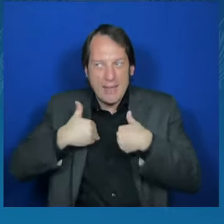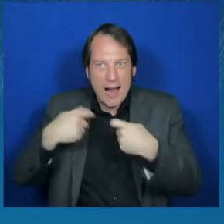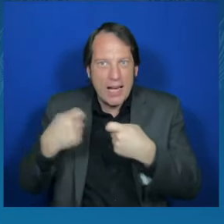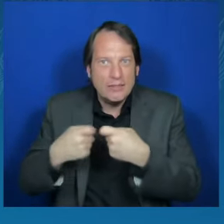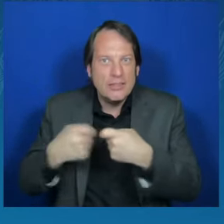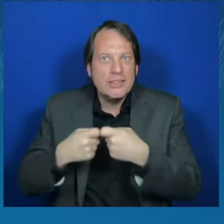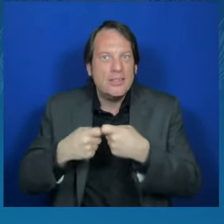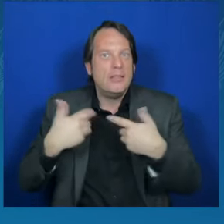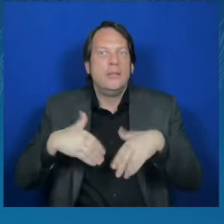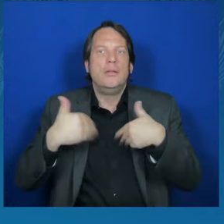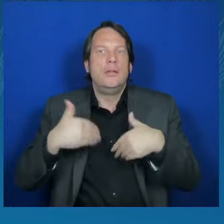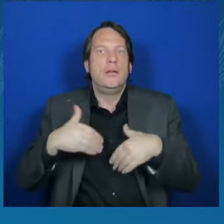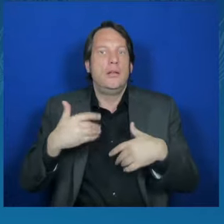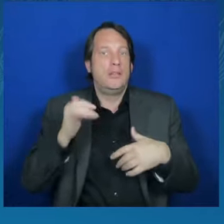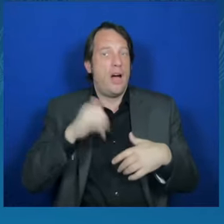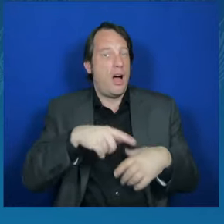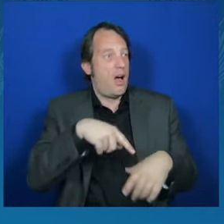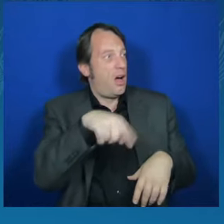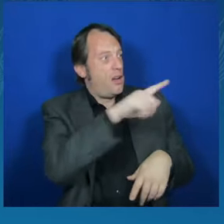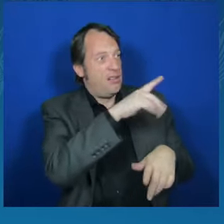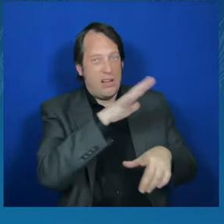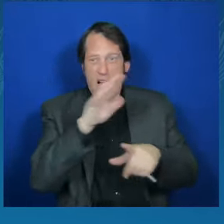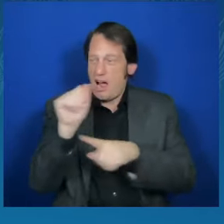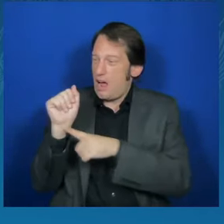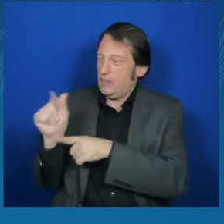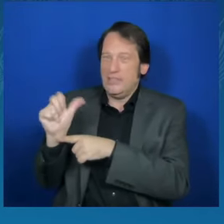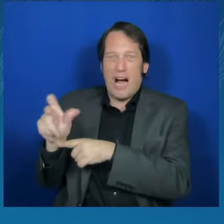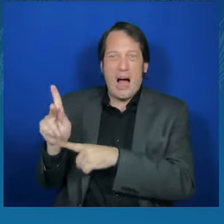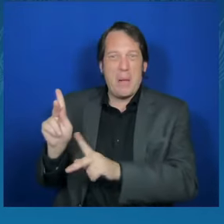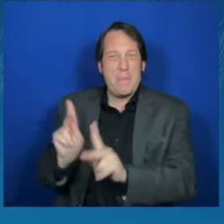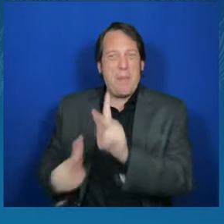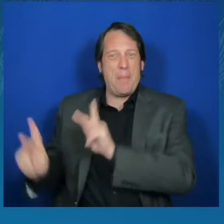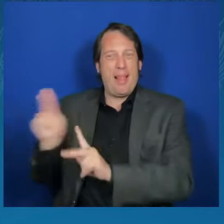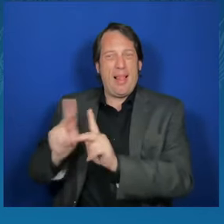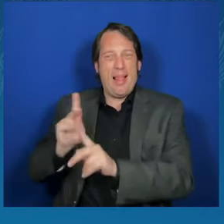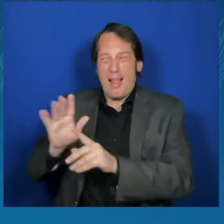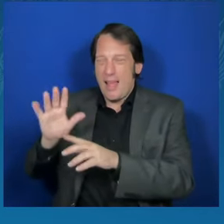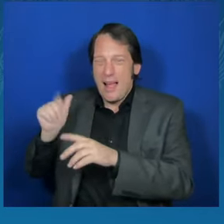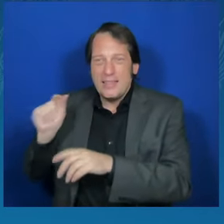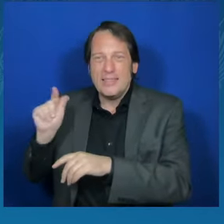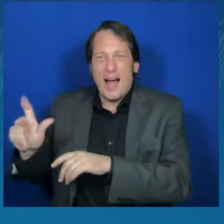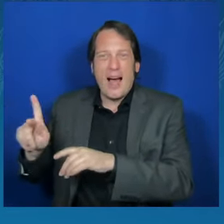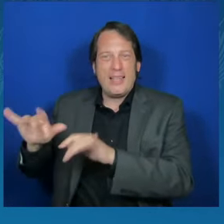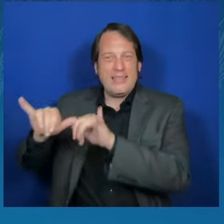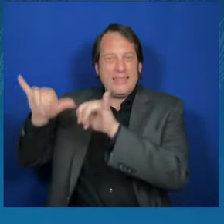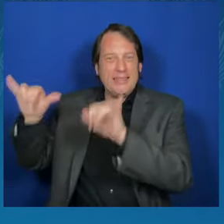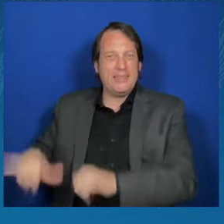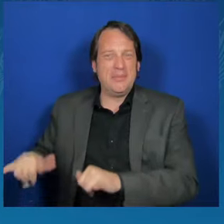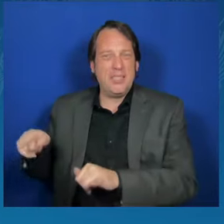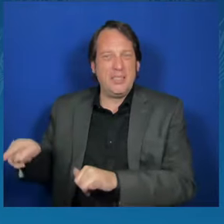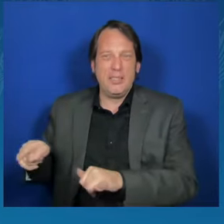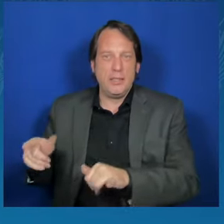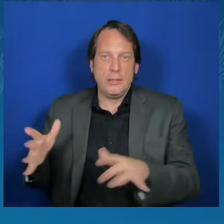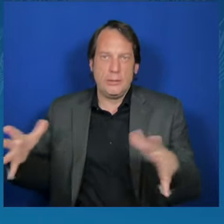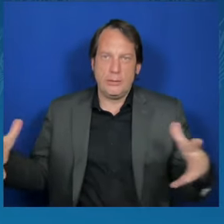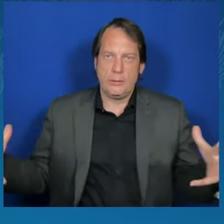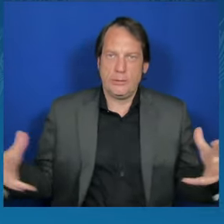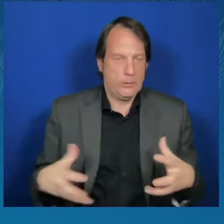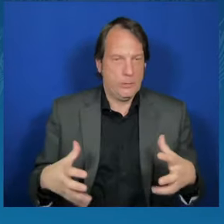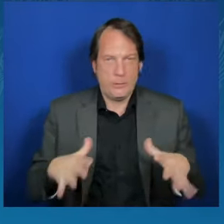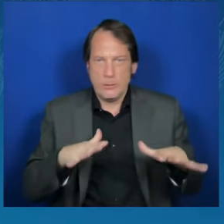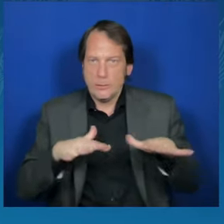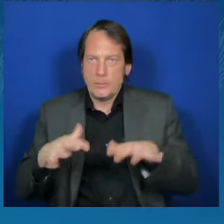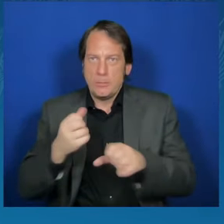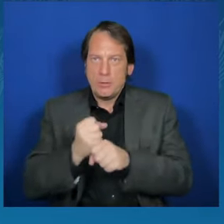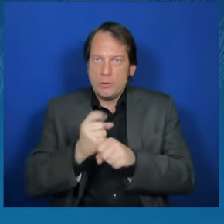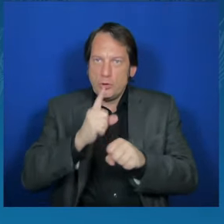range of reforms that will help accelerate Ukraine's integration with the West. Because of our collective strength,